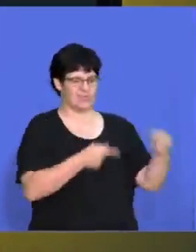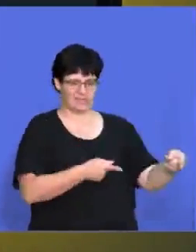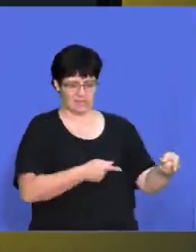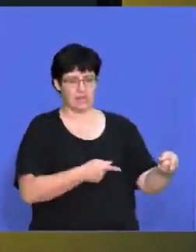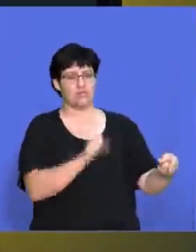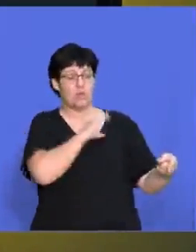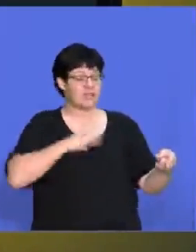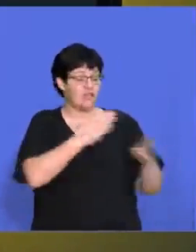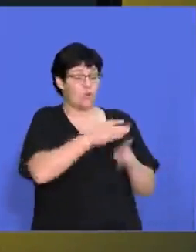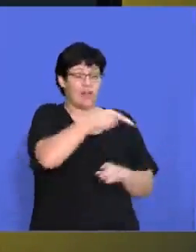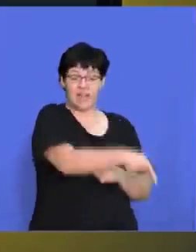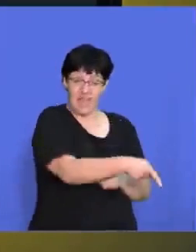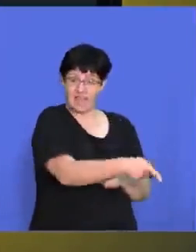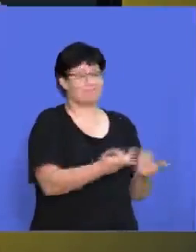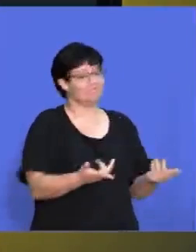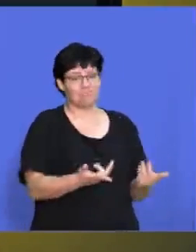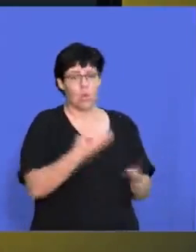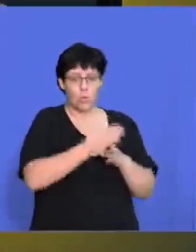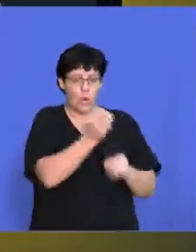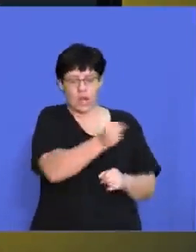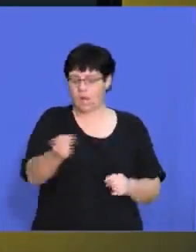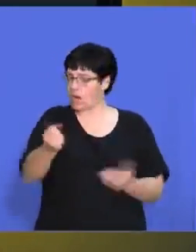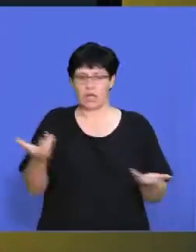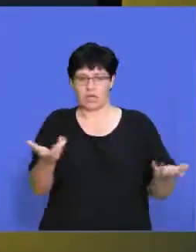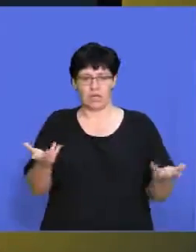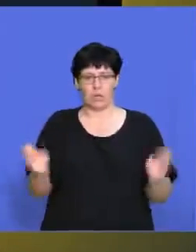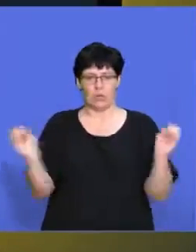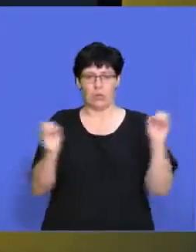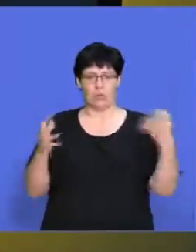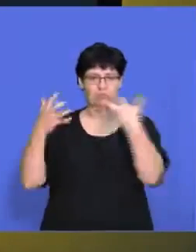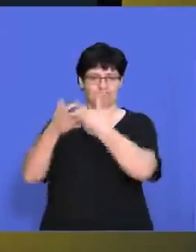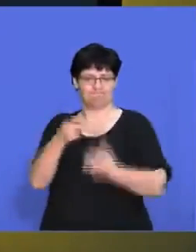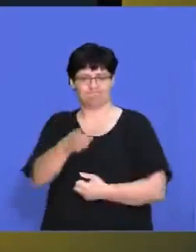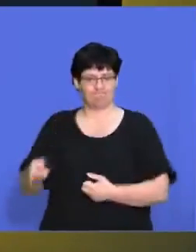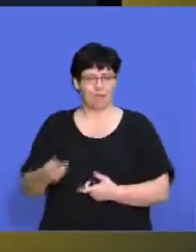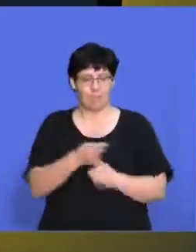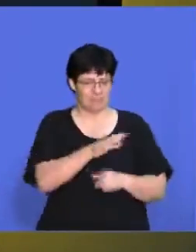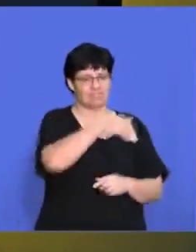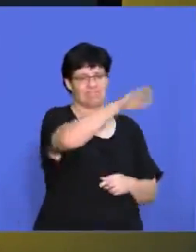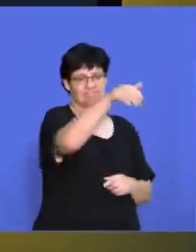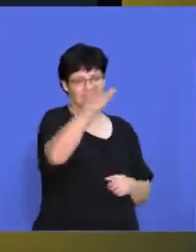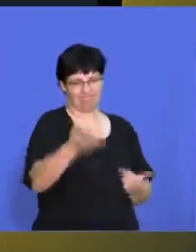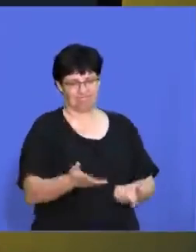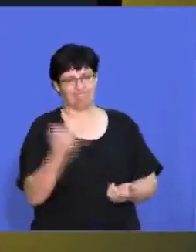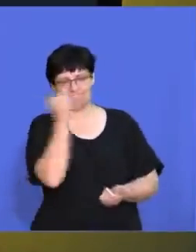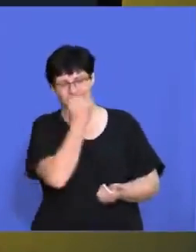it down completely. And that may cause people that that work in in those product lines to then become unemployed